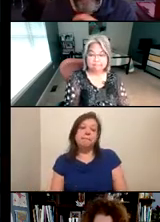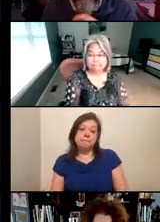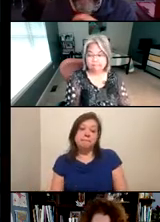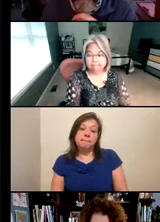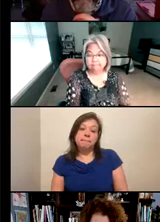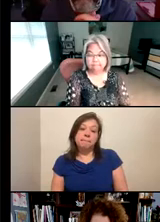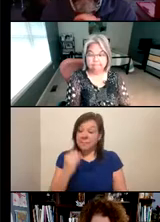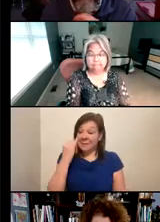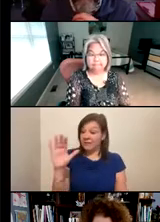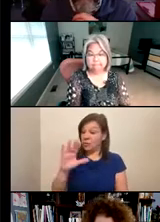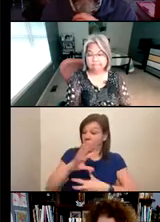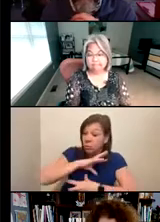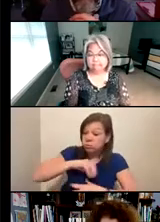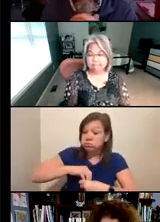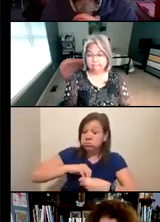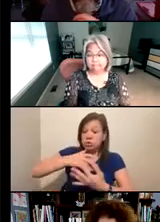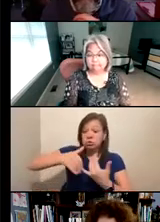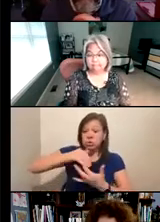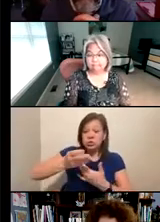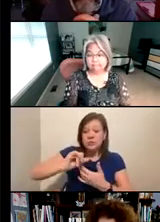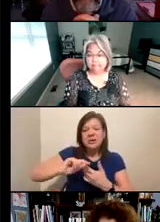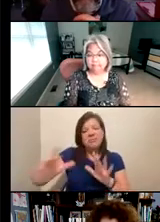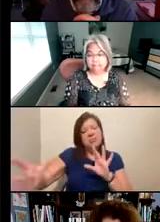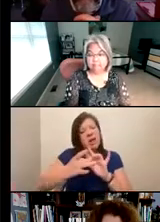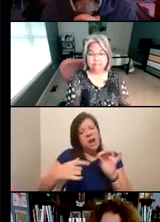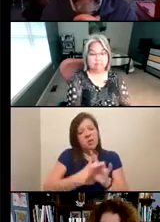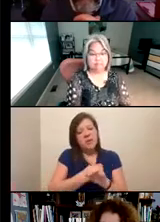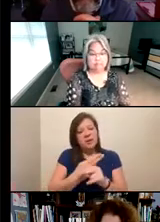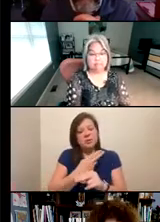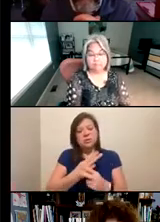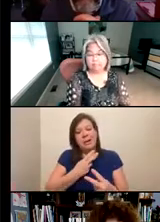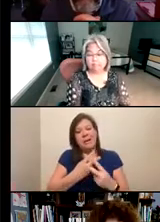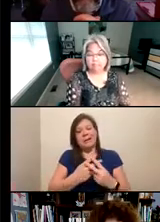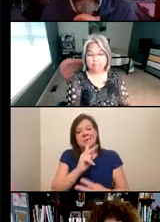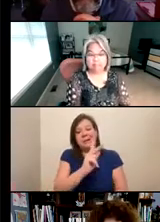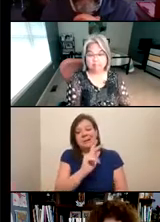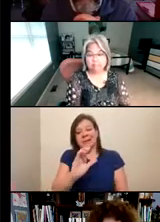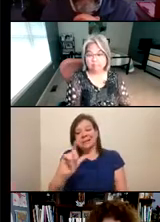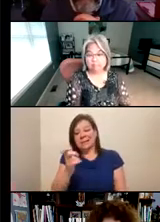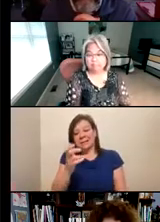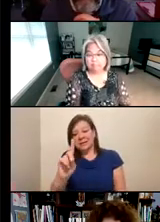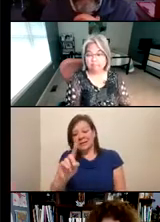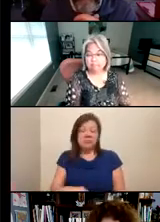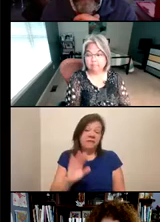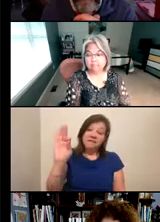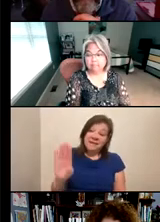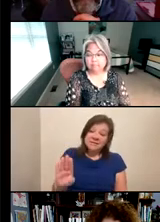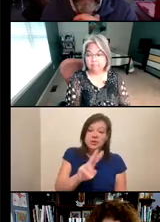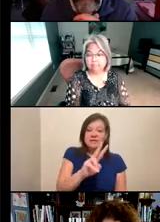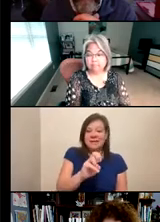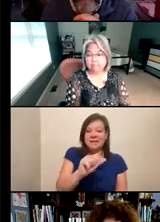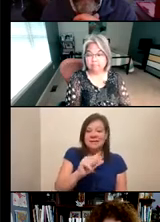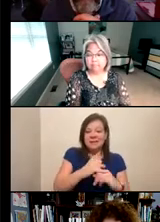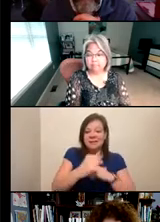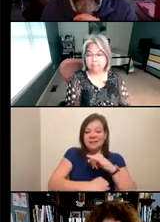If you are active on social media, I invite you to connect with us using hashtag KCLEAD. On Facebook, we are VSA International.